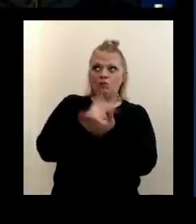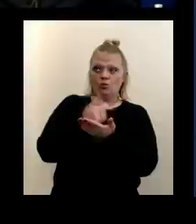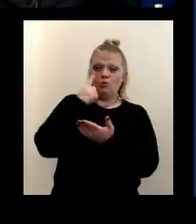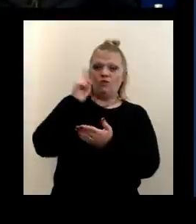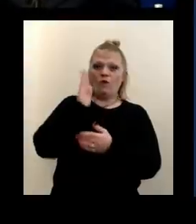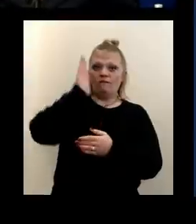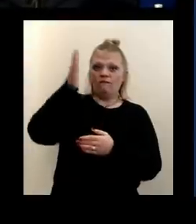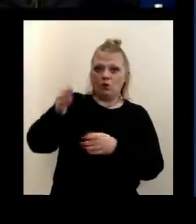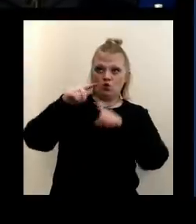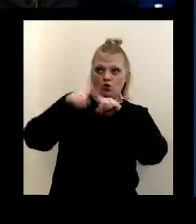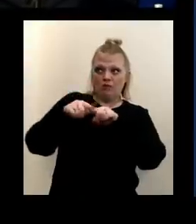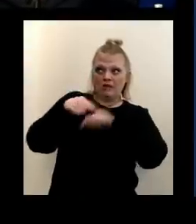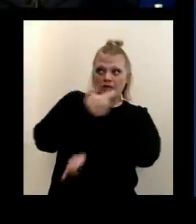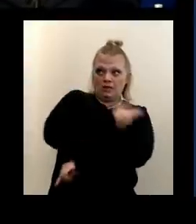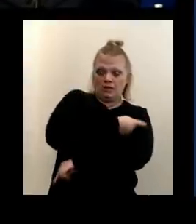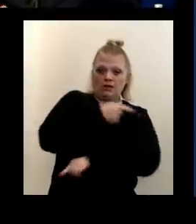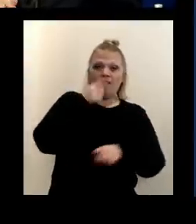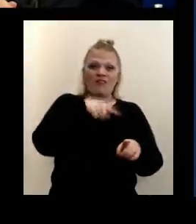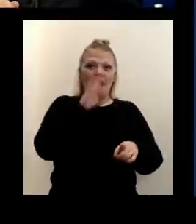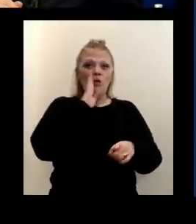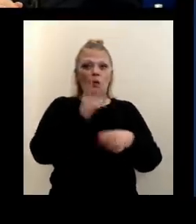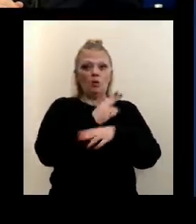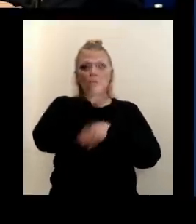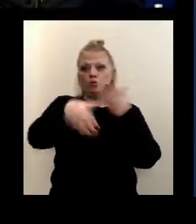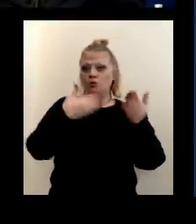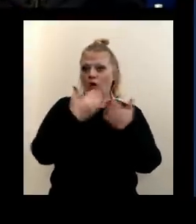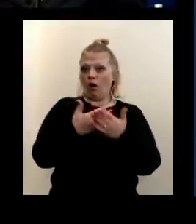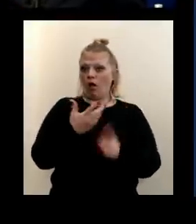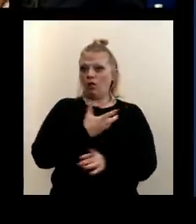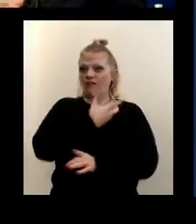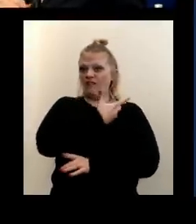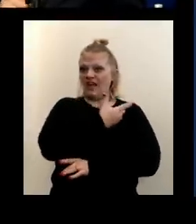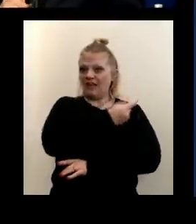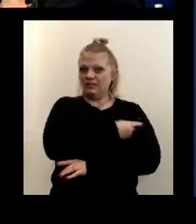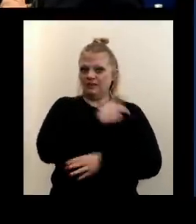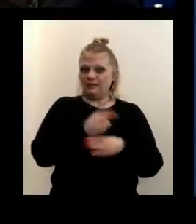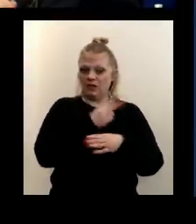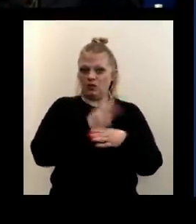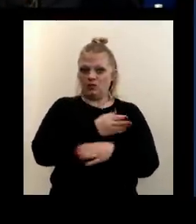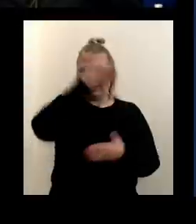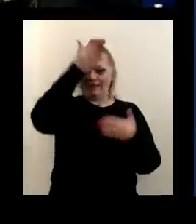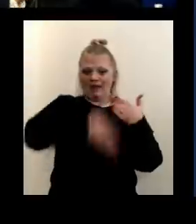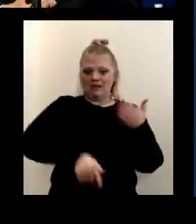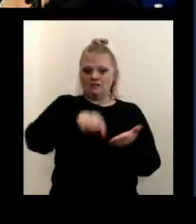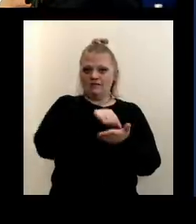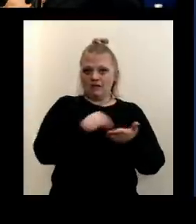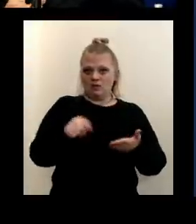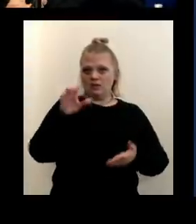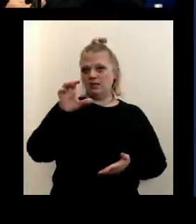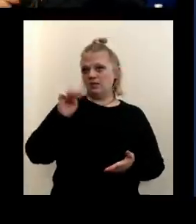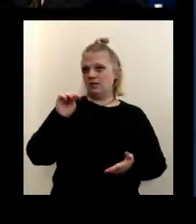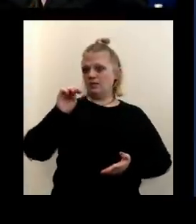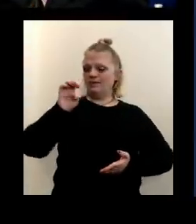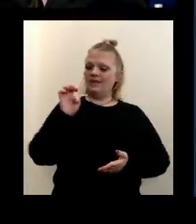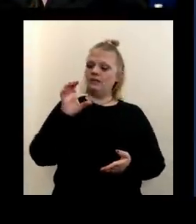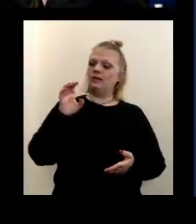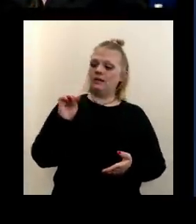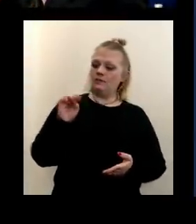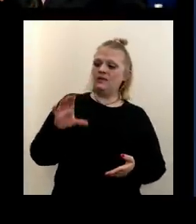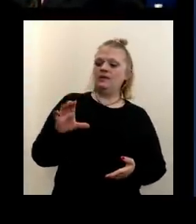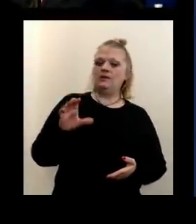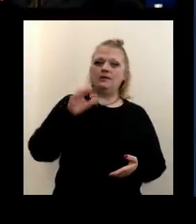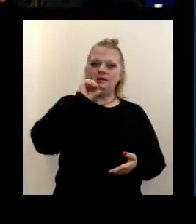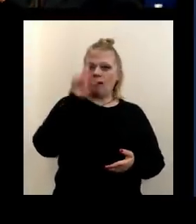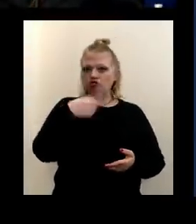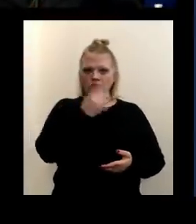that they will use all the doses that they've received by the end of this week. Now, ECMC is not just giving